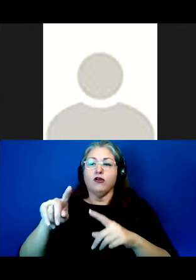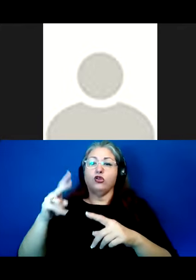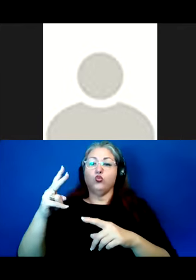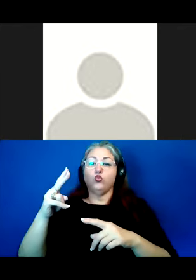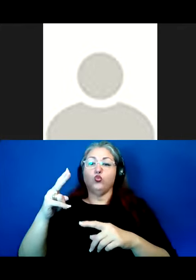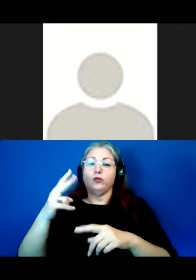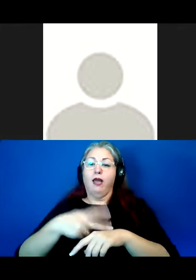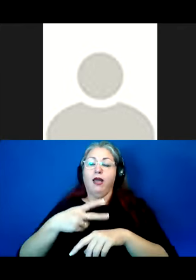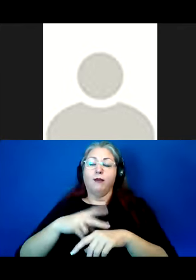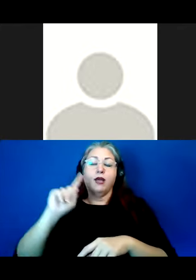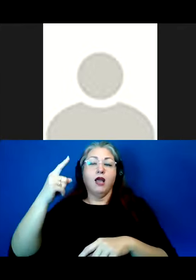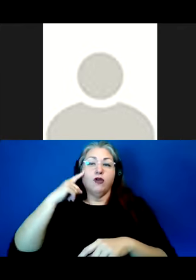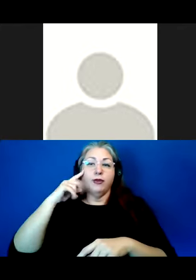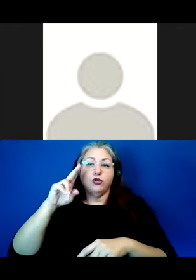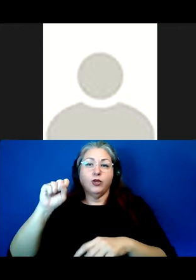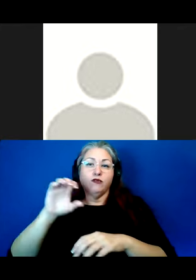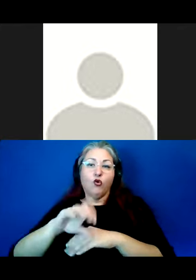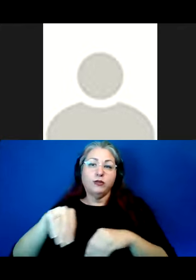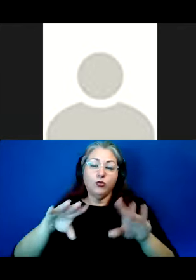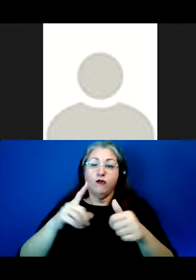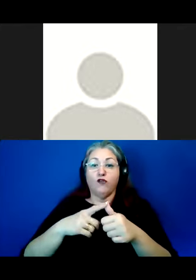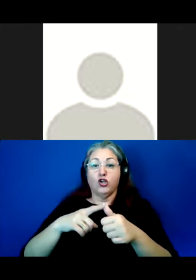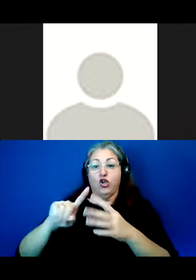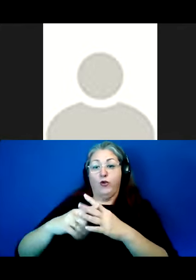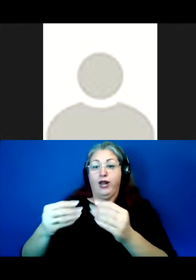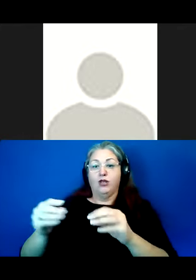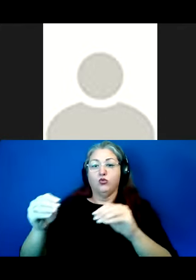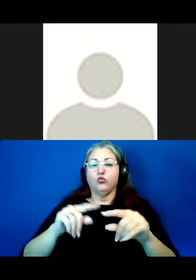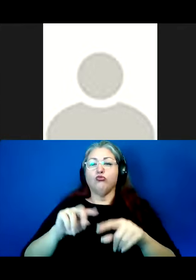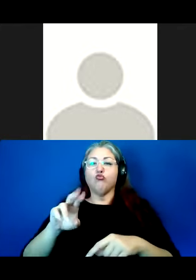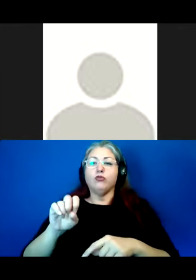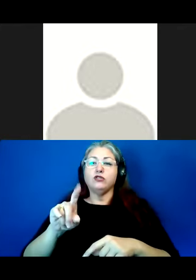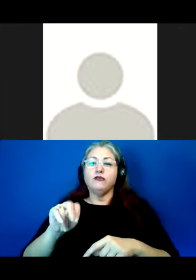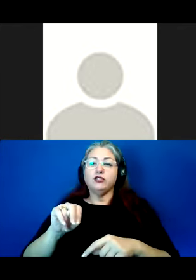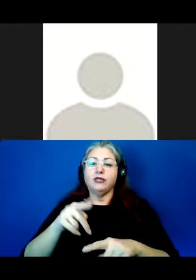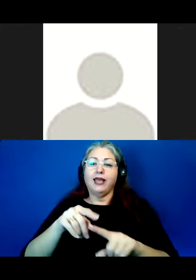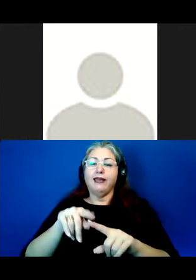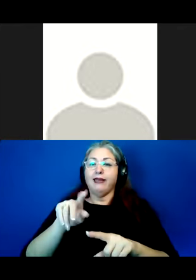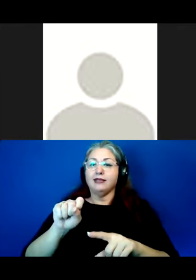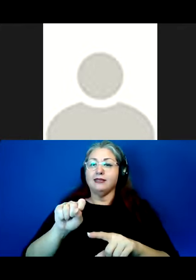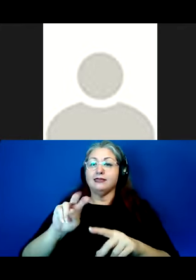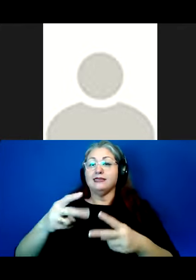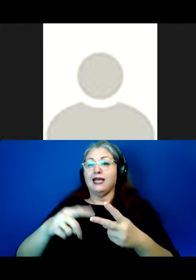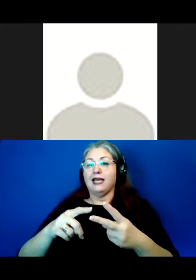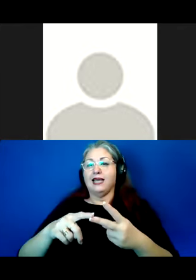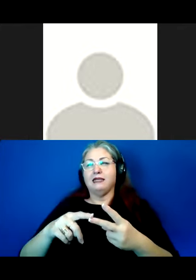government. The first is from the original homelands to a reservation in Kansas, and the second one, which is not that much later,